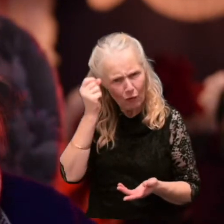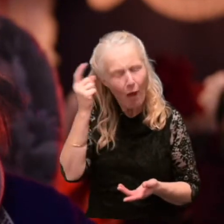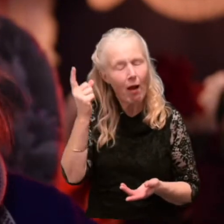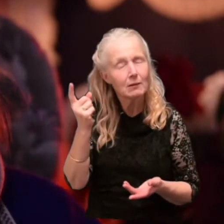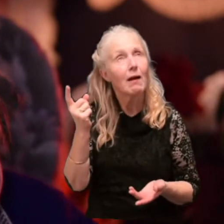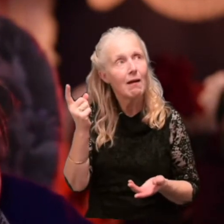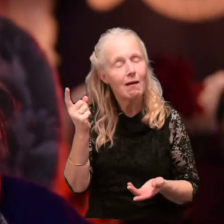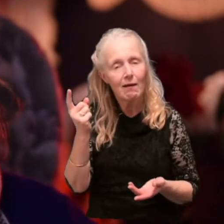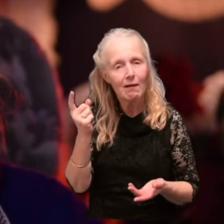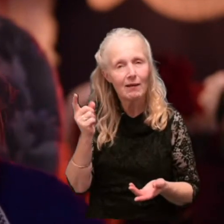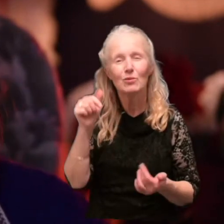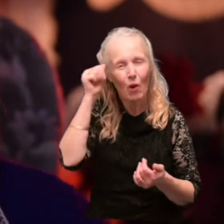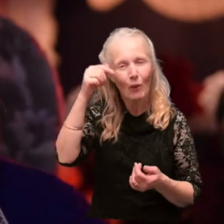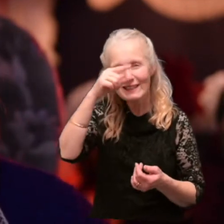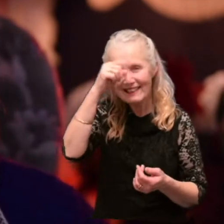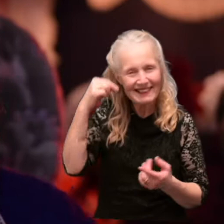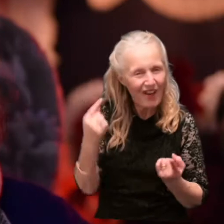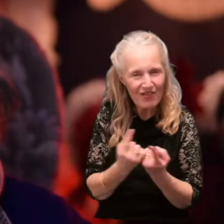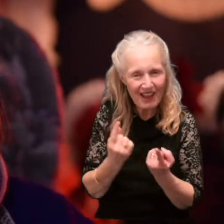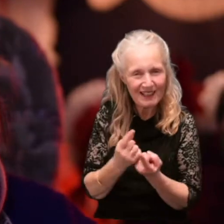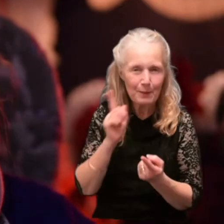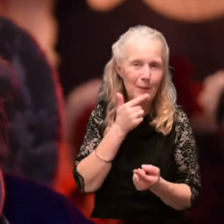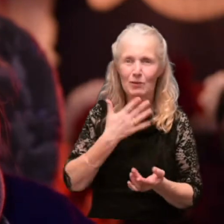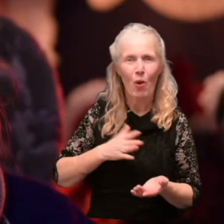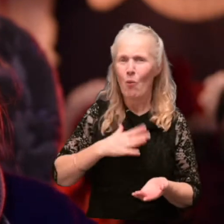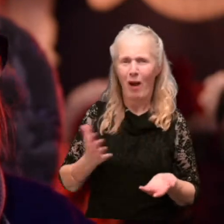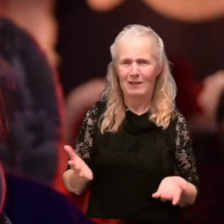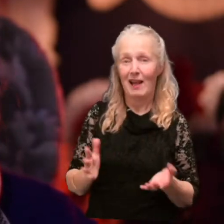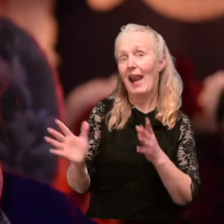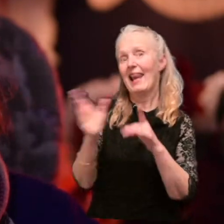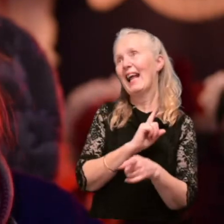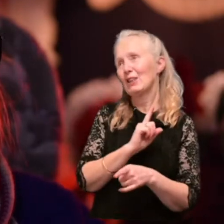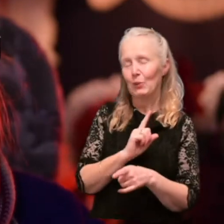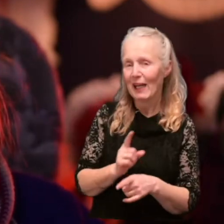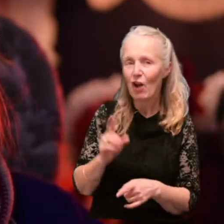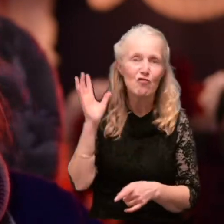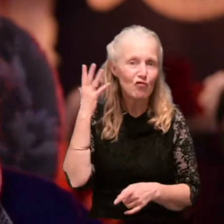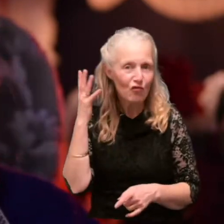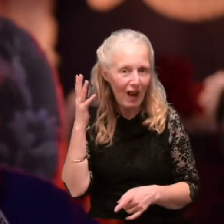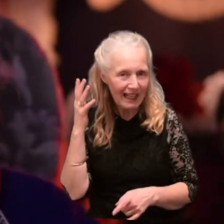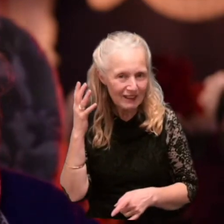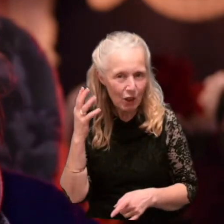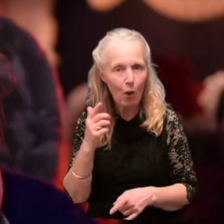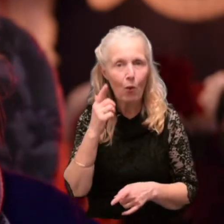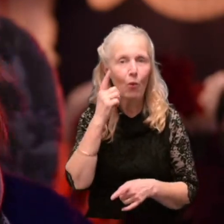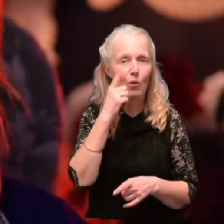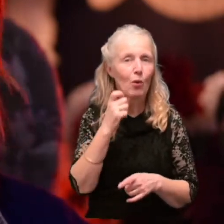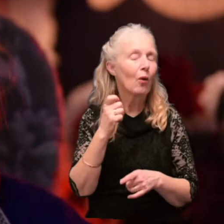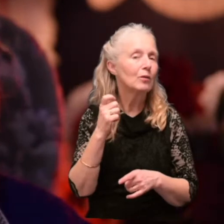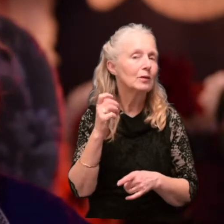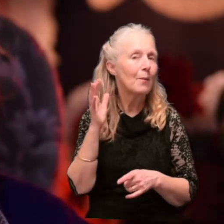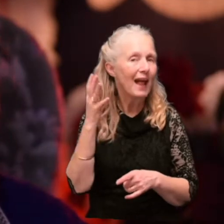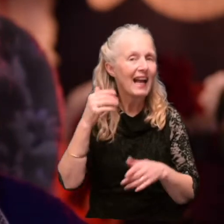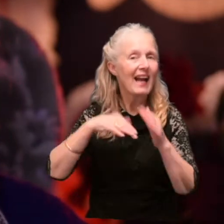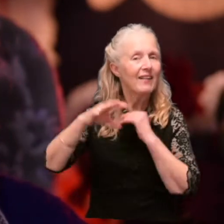You know, daft things that nobody would ever want. Last week, it was a radio that you could play in a